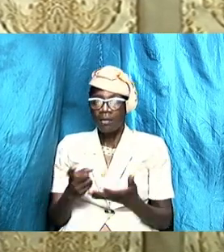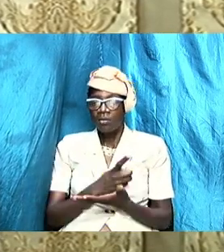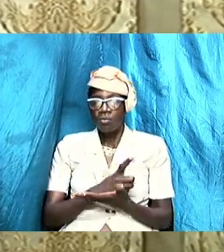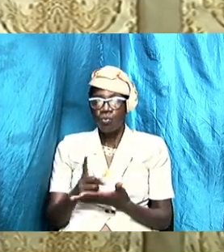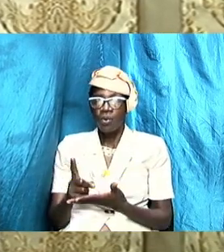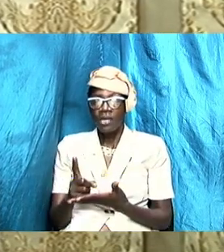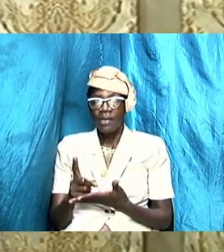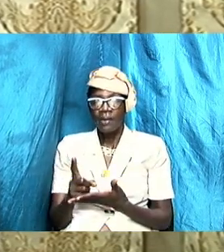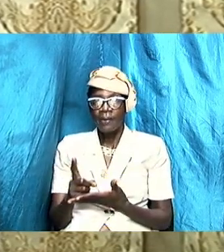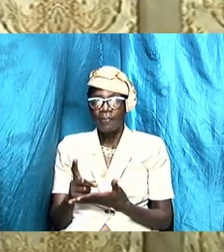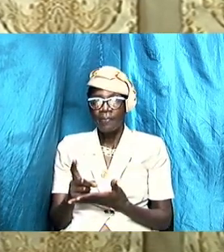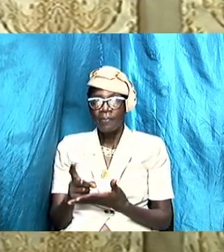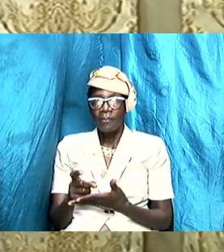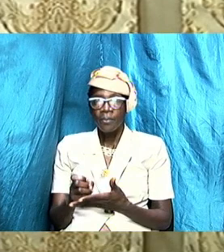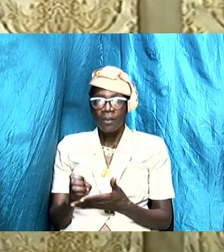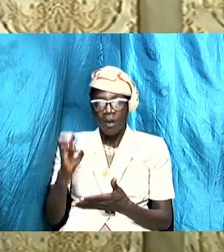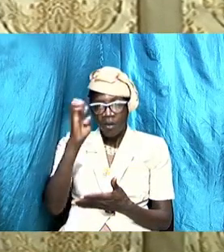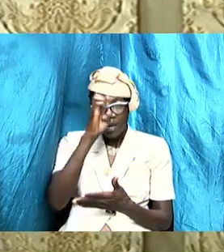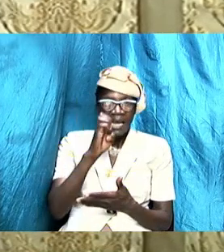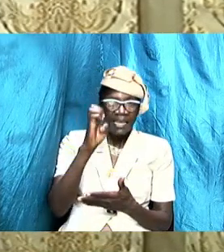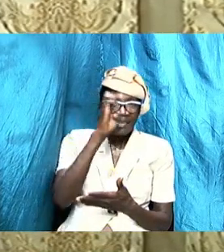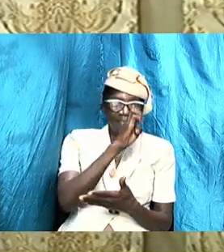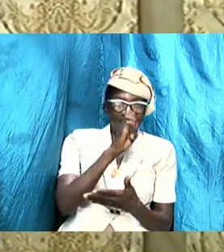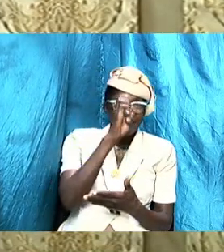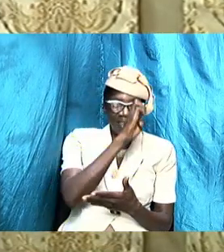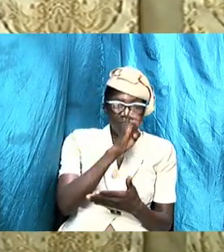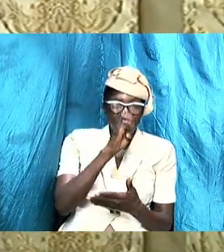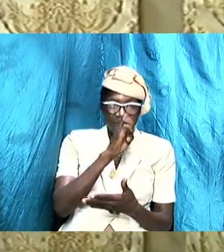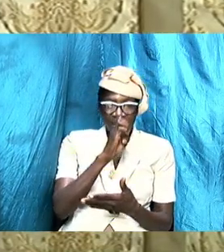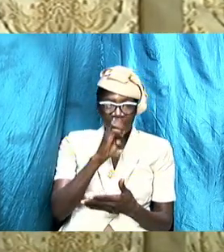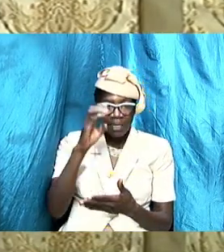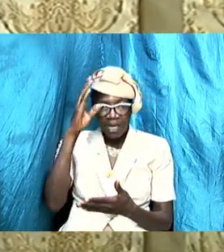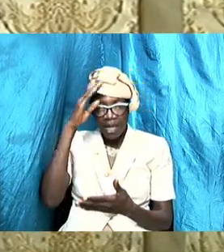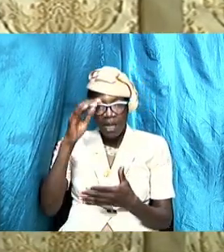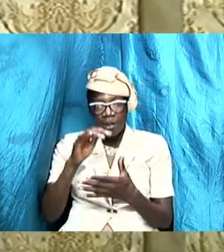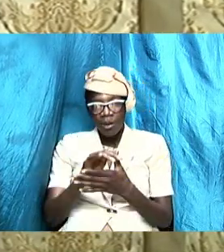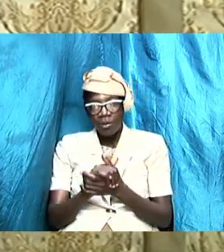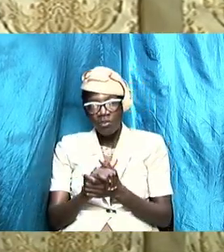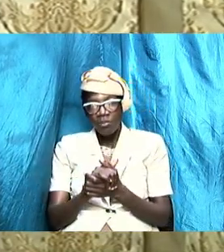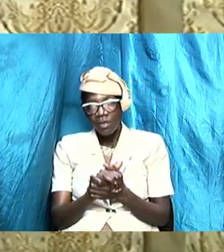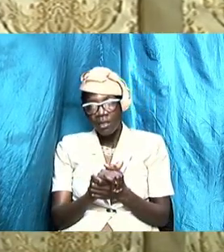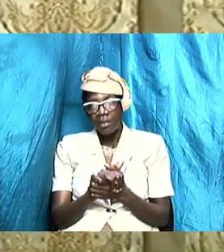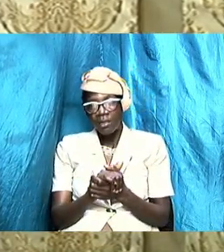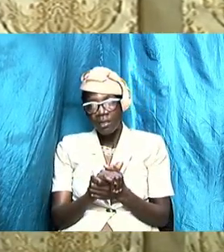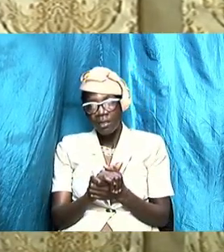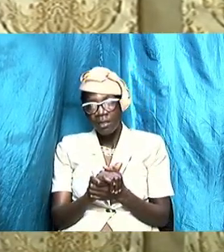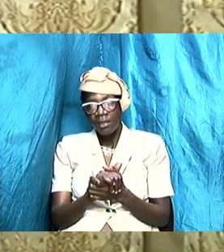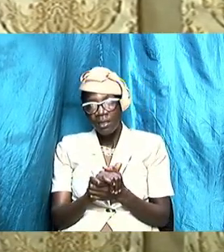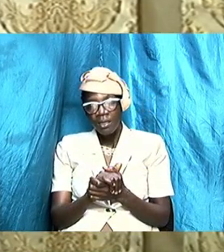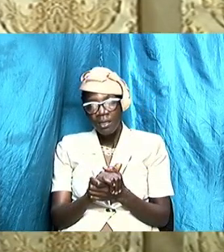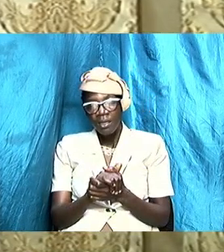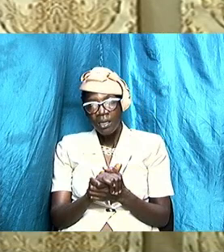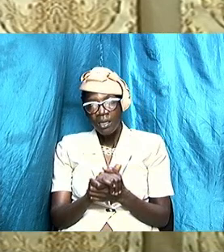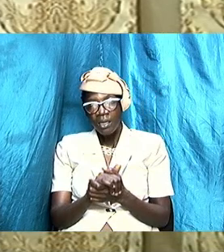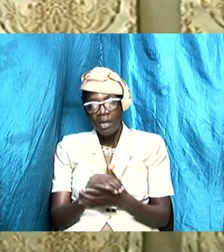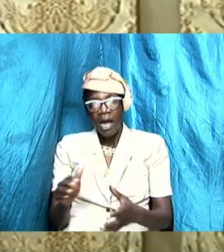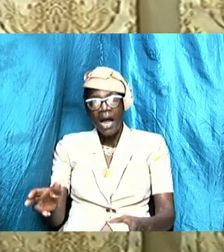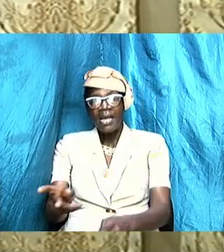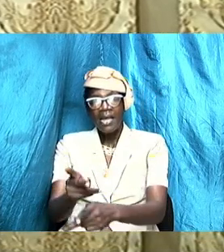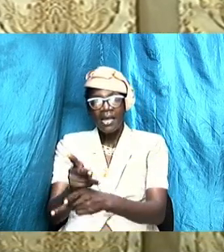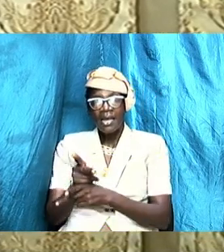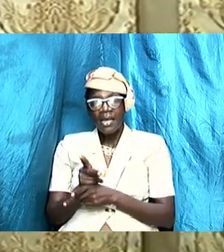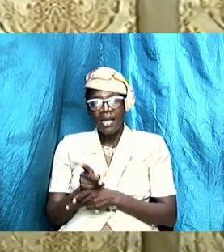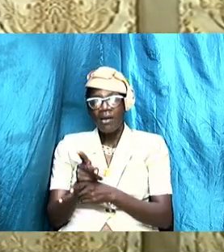in examining the husband and him taking care of his